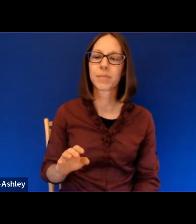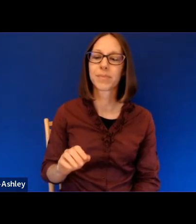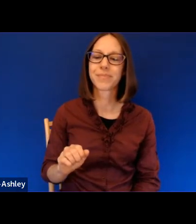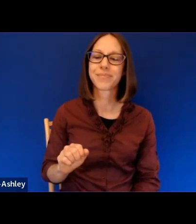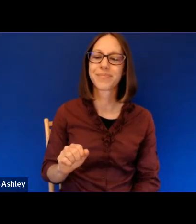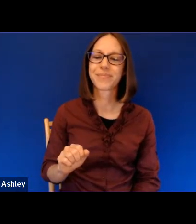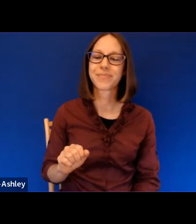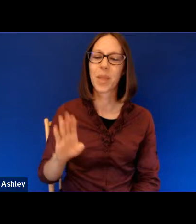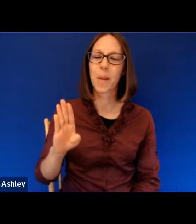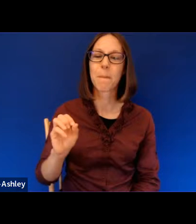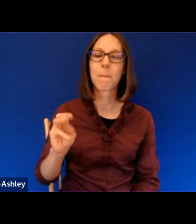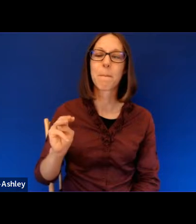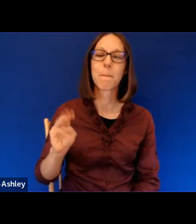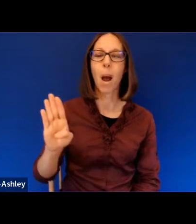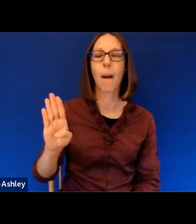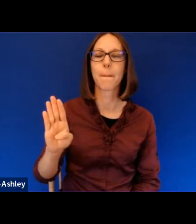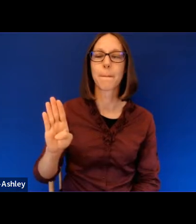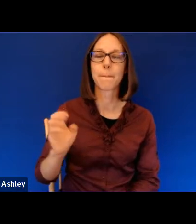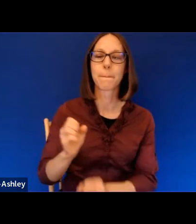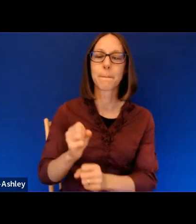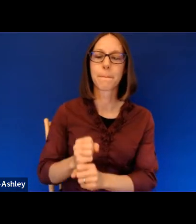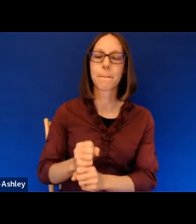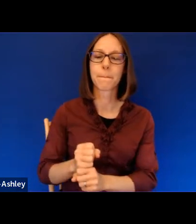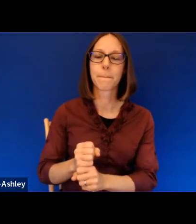interesting balm. Balm.